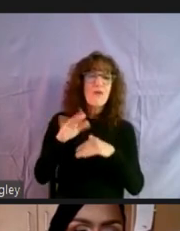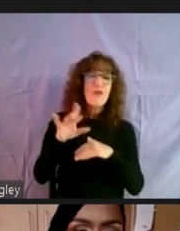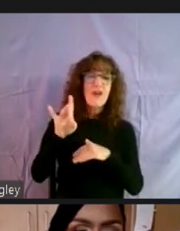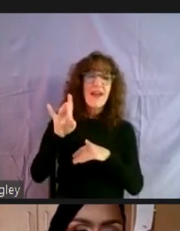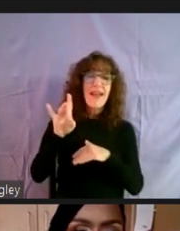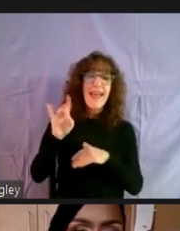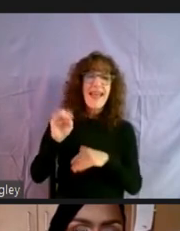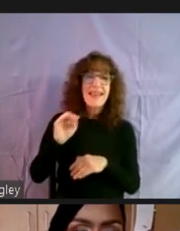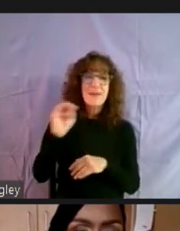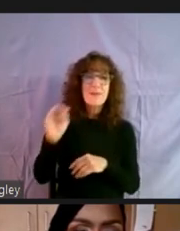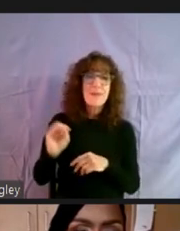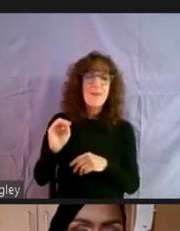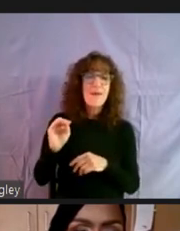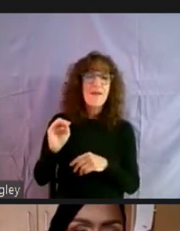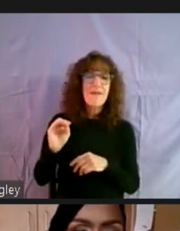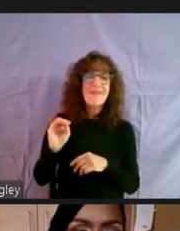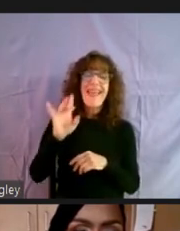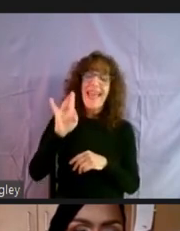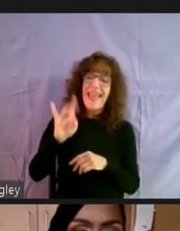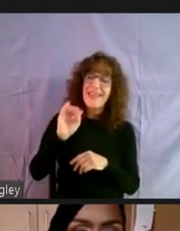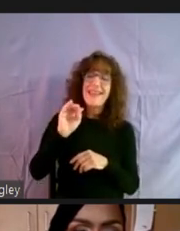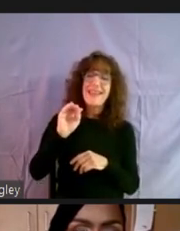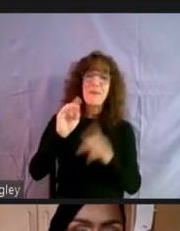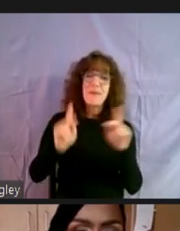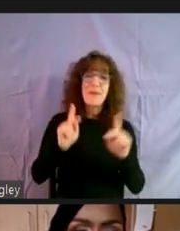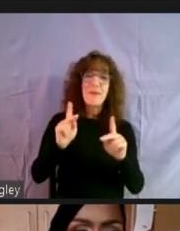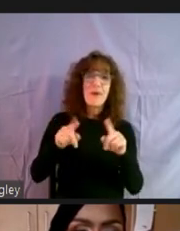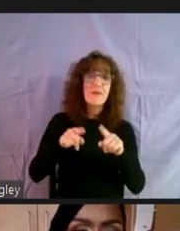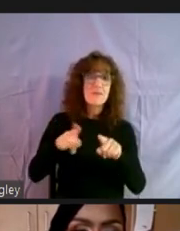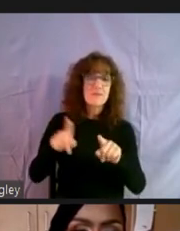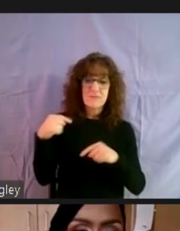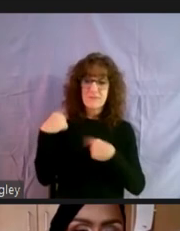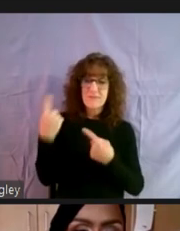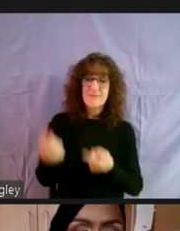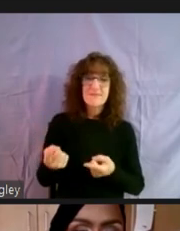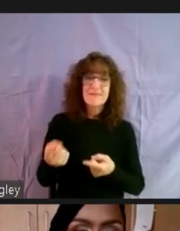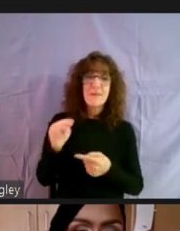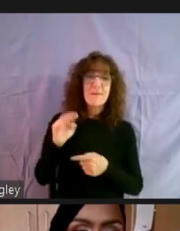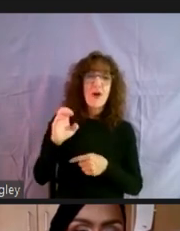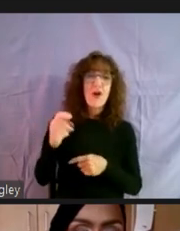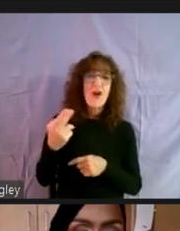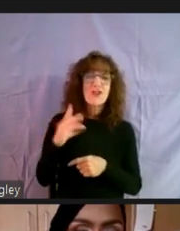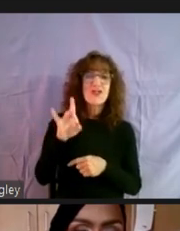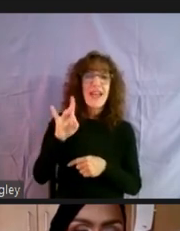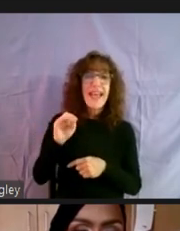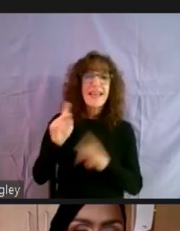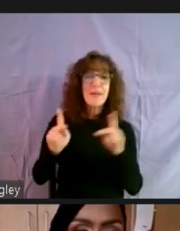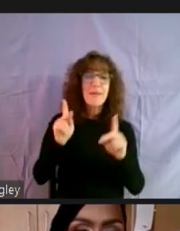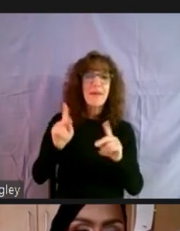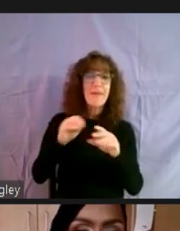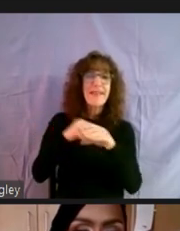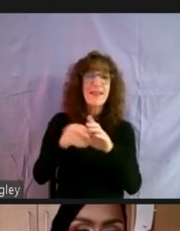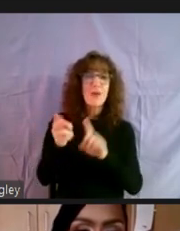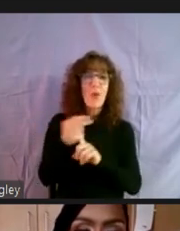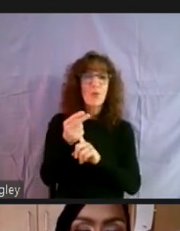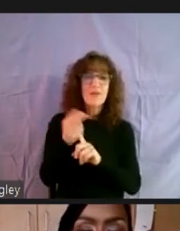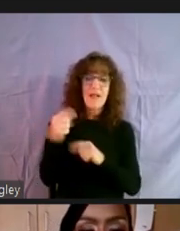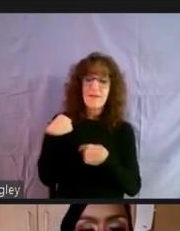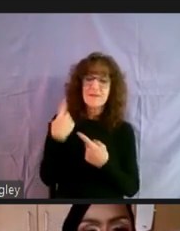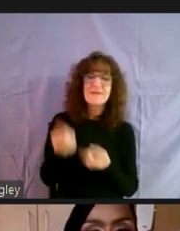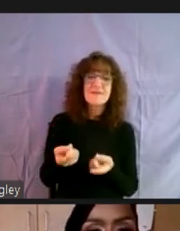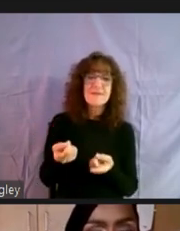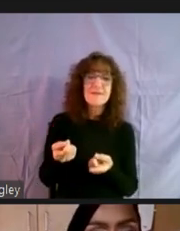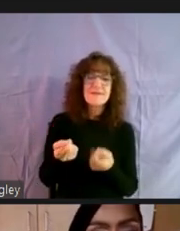persons, um, throughout this time period since the, since March, um, up until, up until this time period.